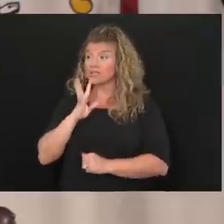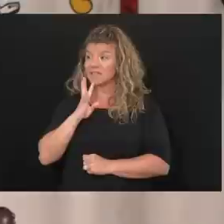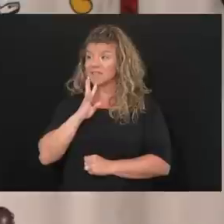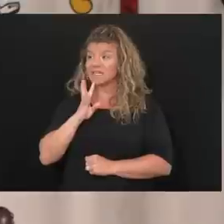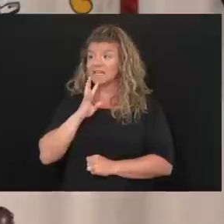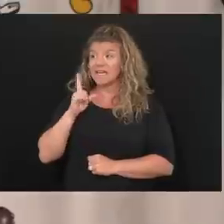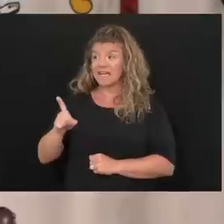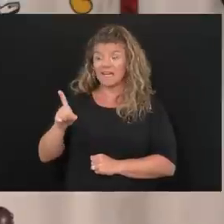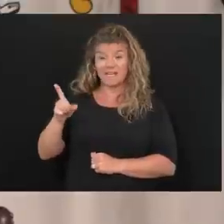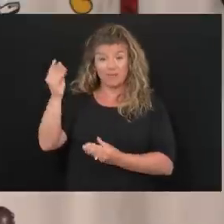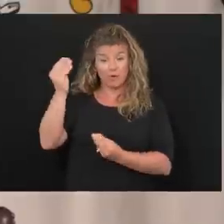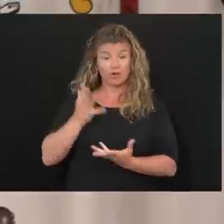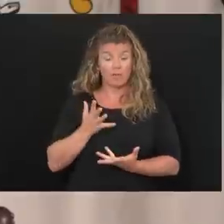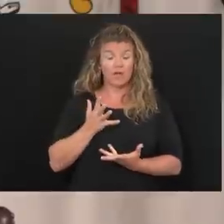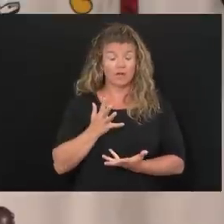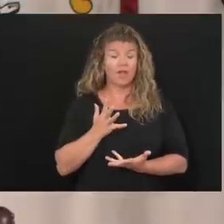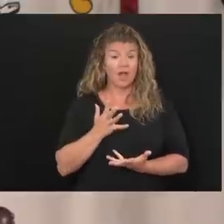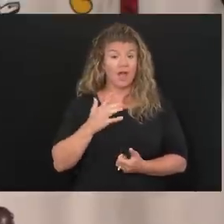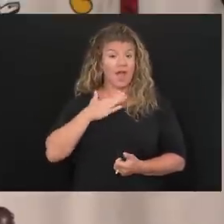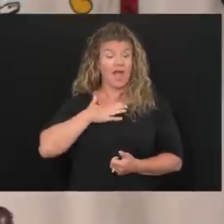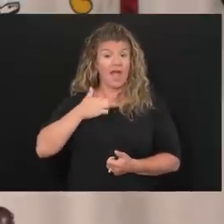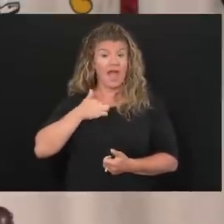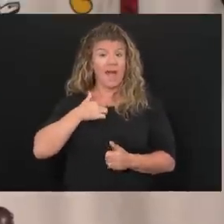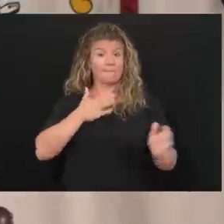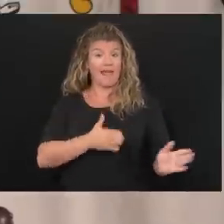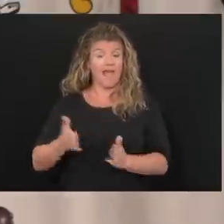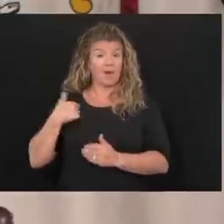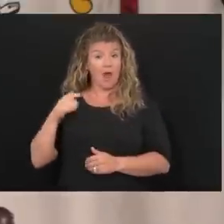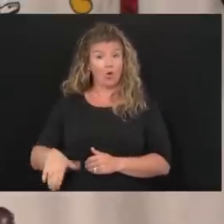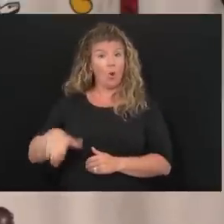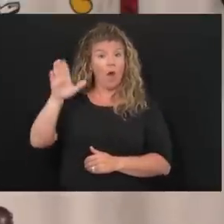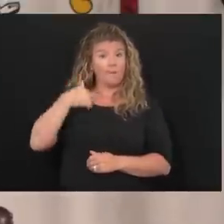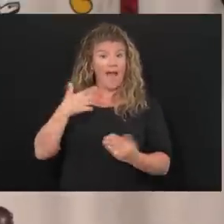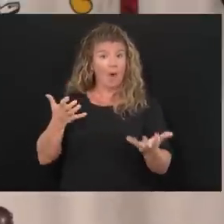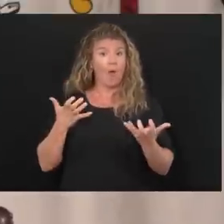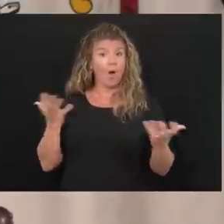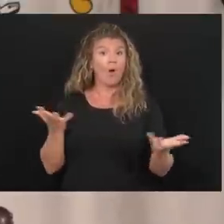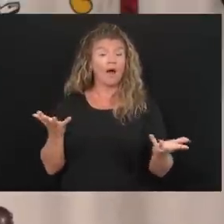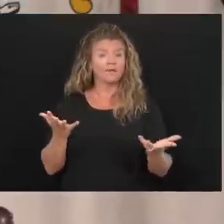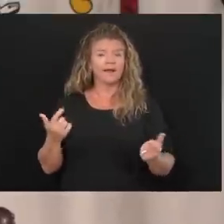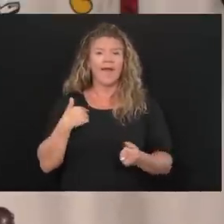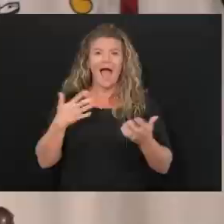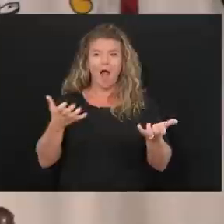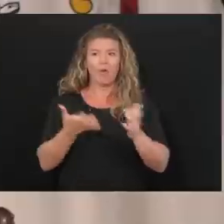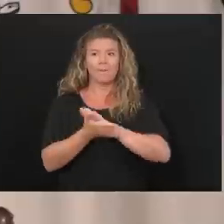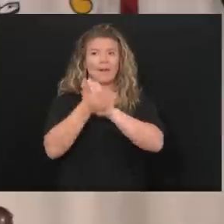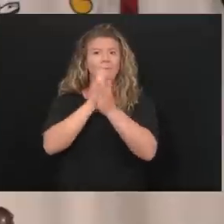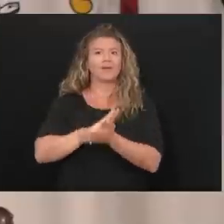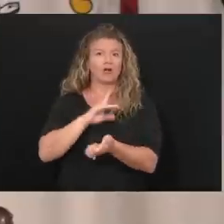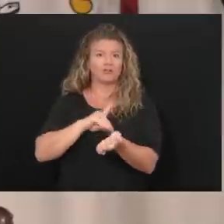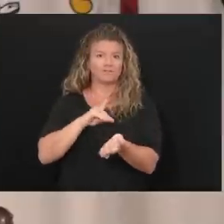you know what I want to be? And I said, what's that, Landon? And he said, I want to be a doctor.